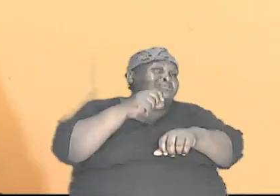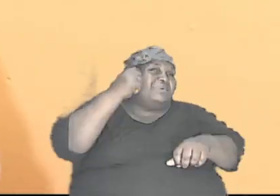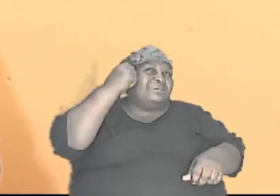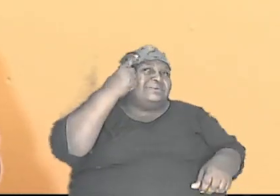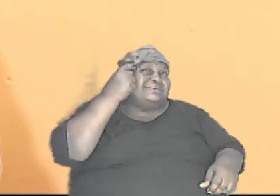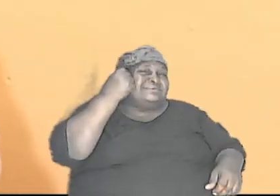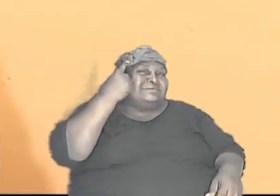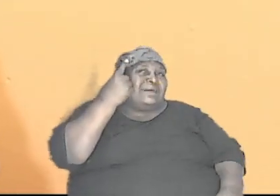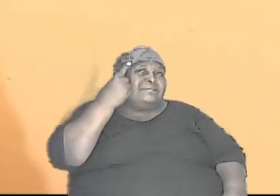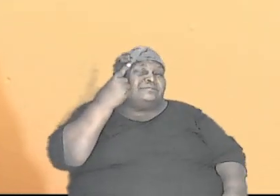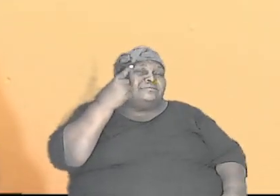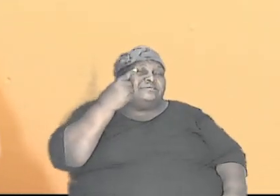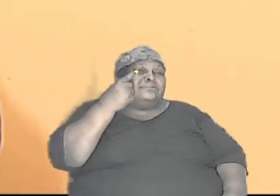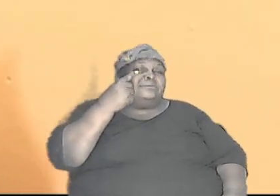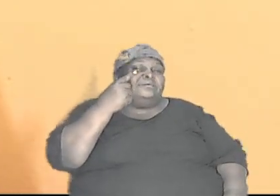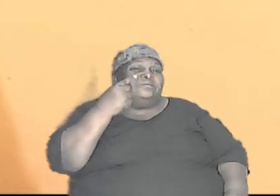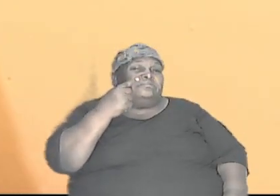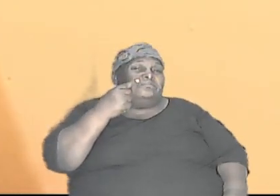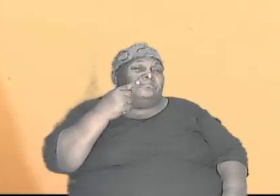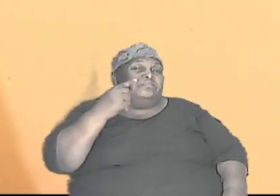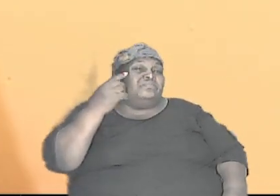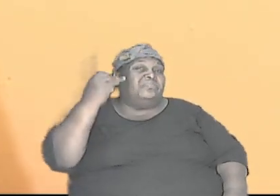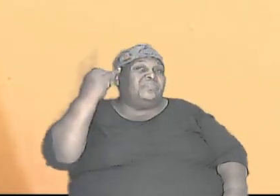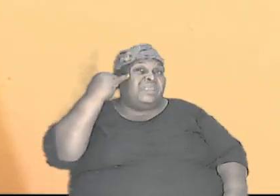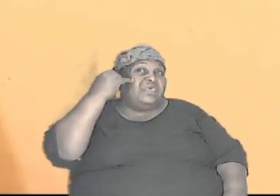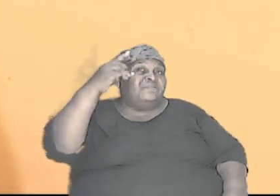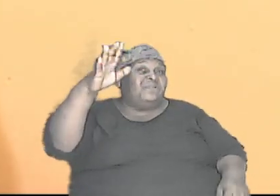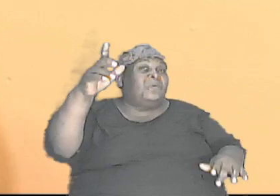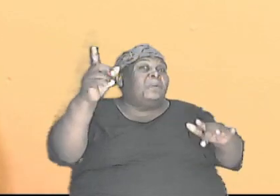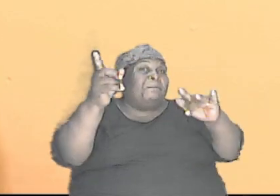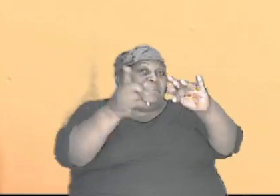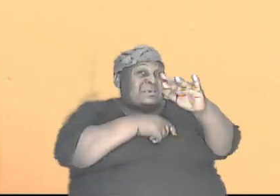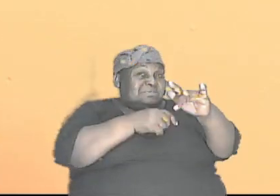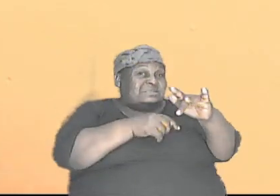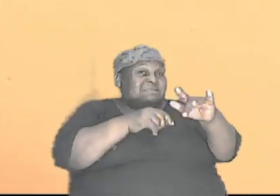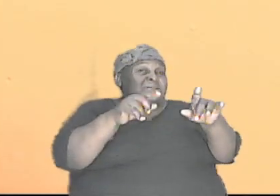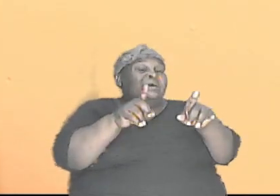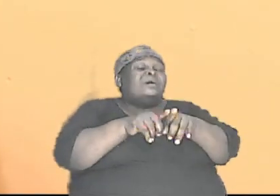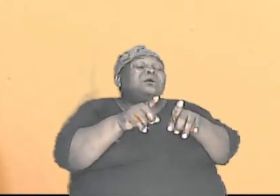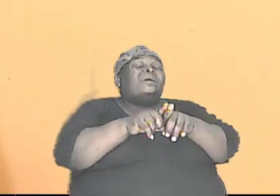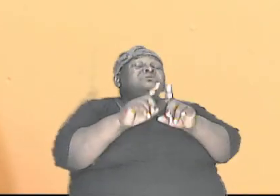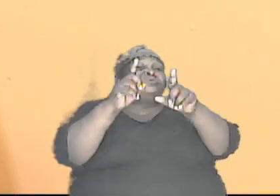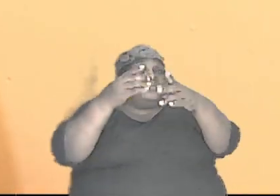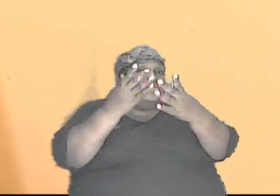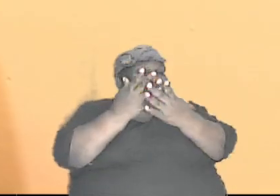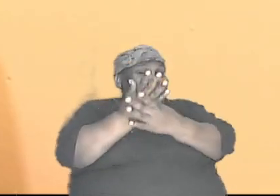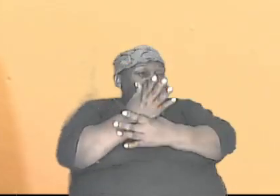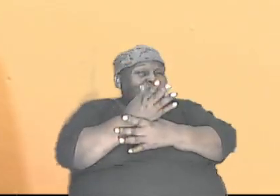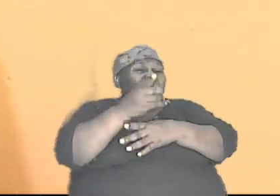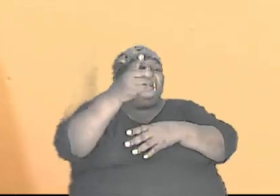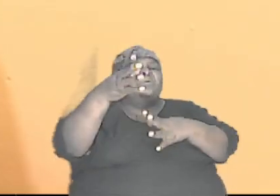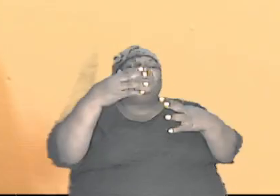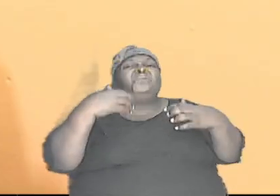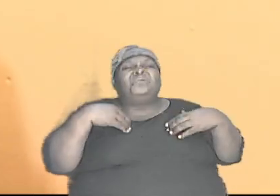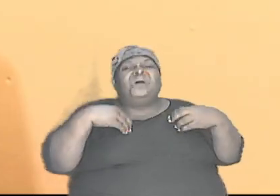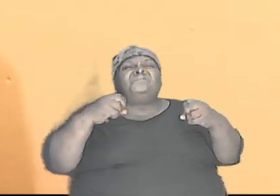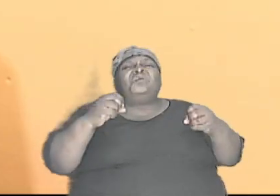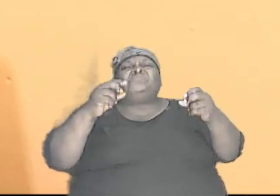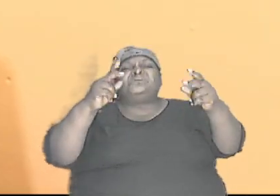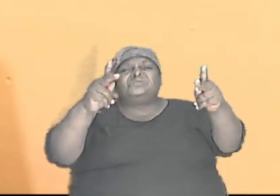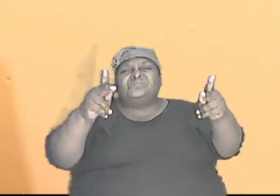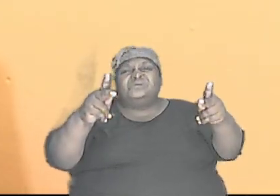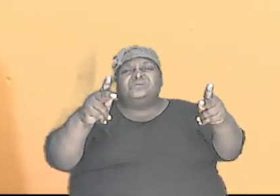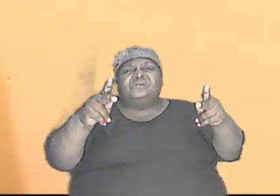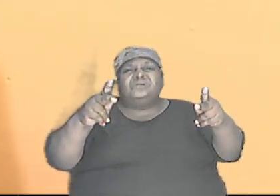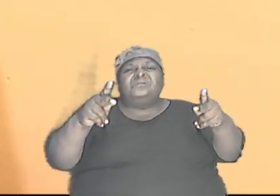to catch so if you miss it as we go through in the presentation you will have the opportunity to go back and to